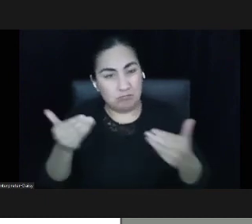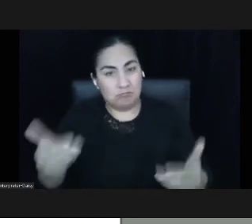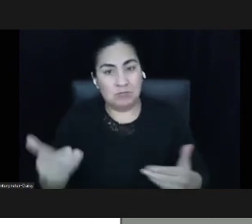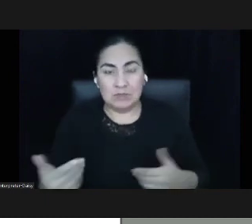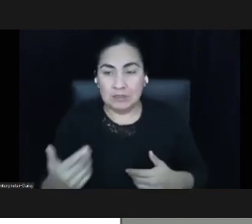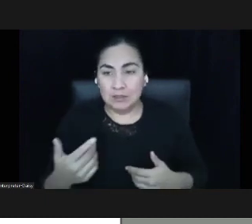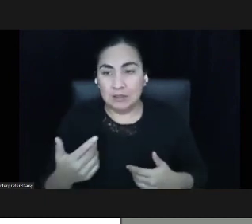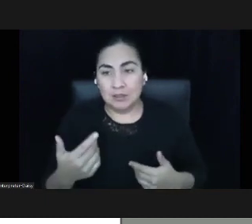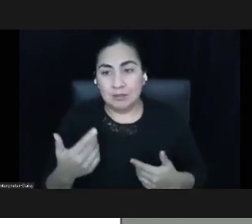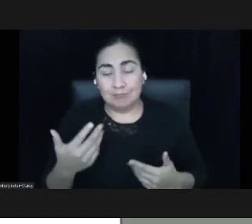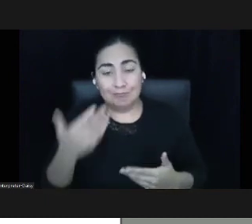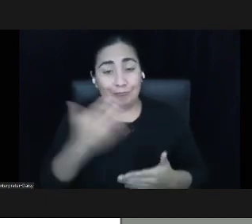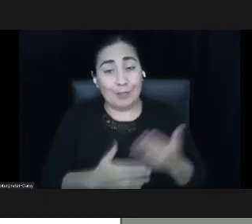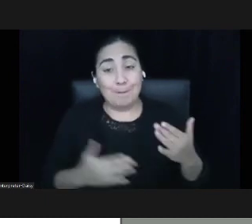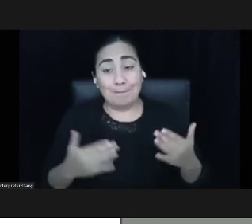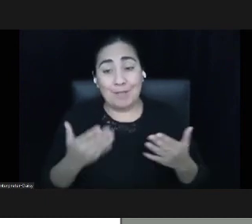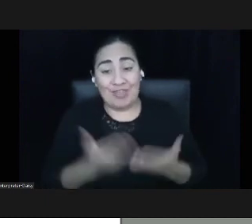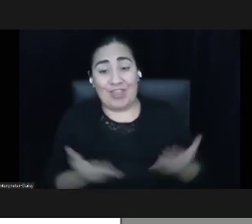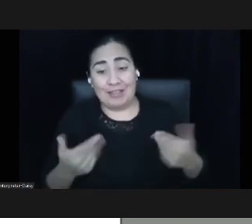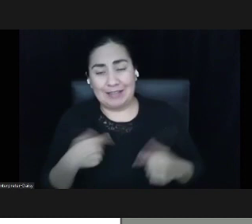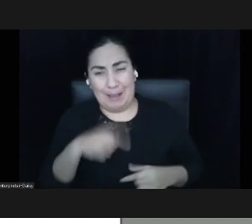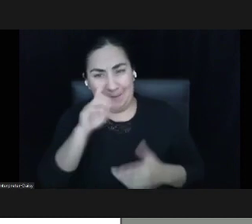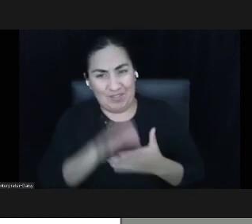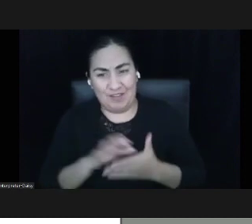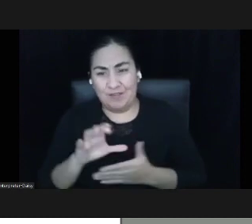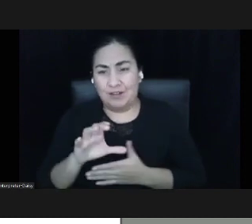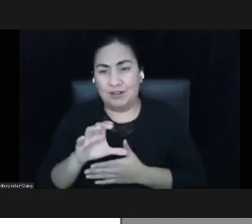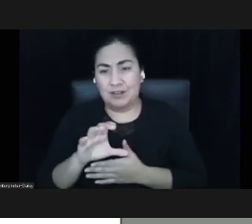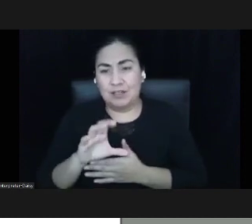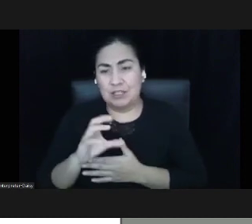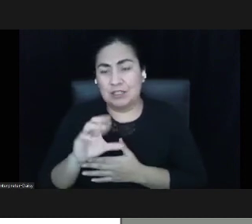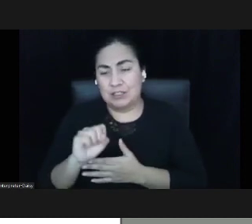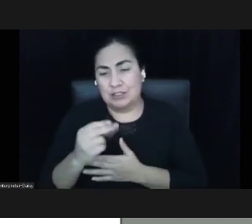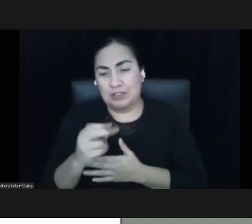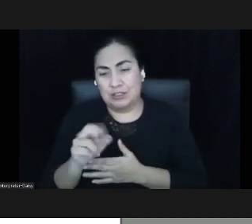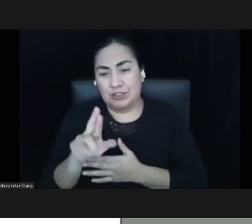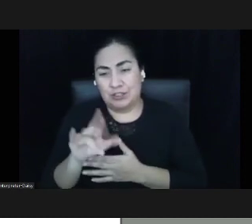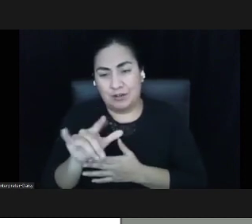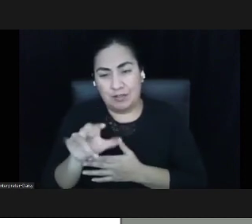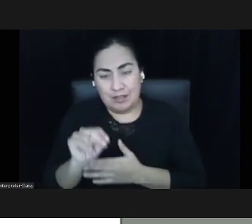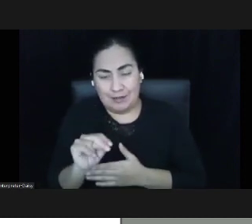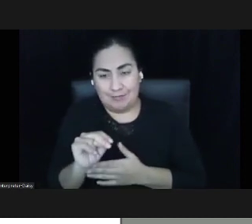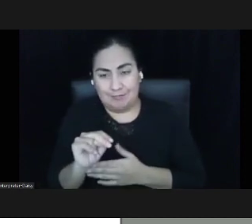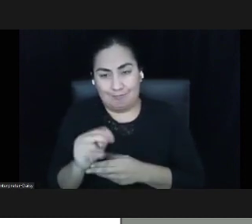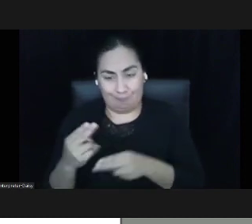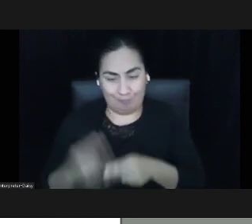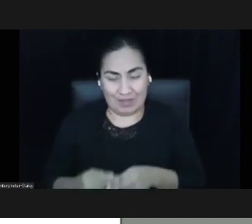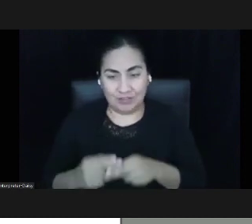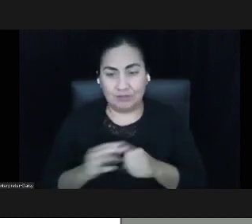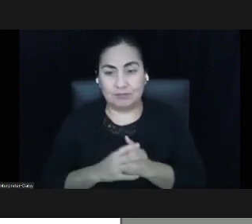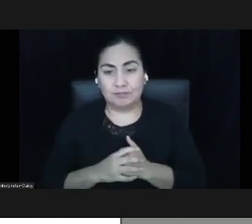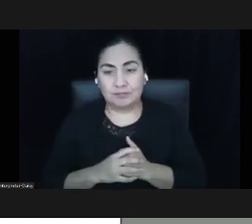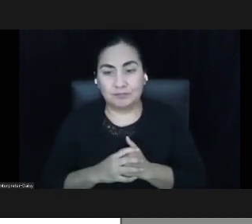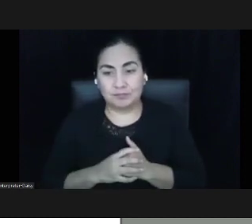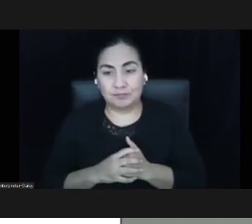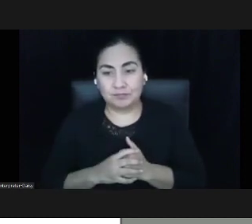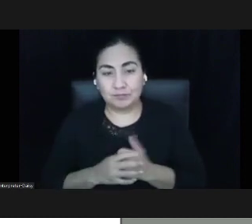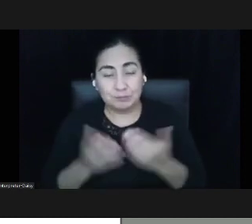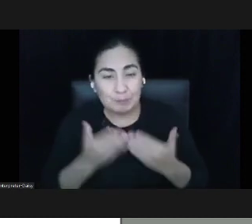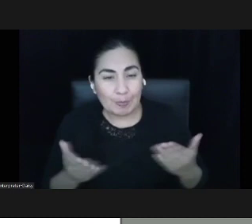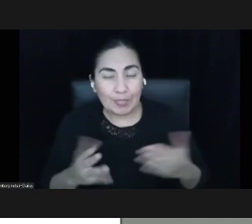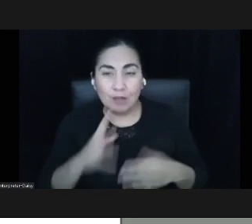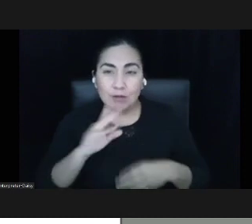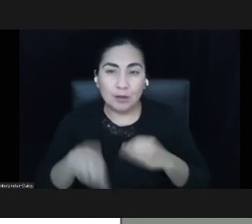things that I think Sherilyn mentioned in her intro are things around white supremacy,